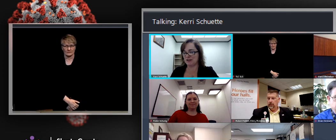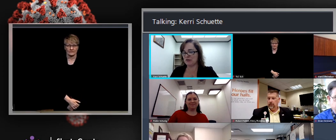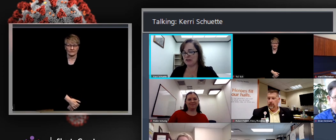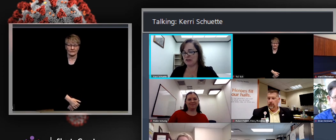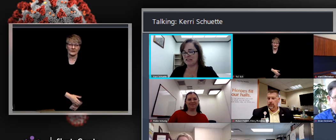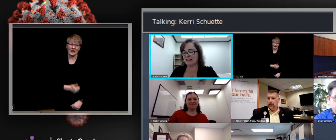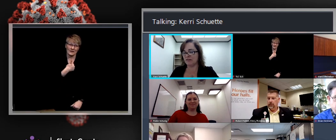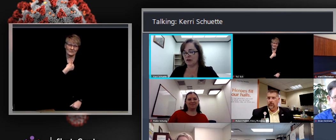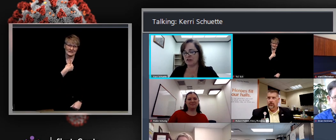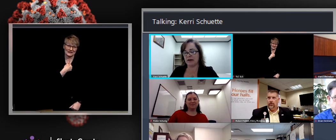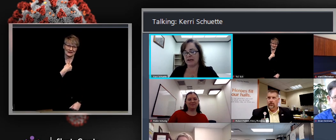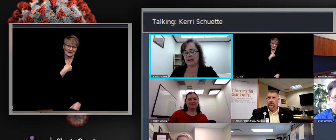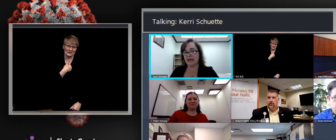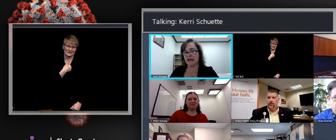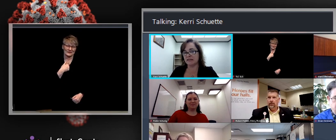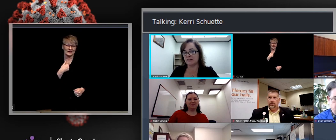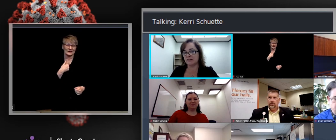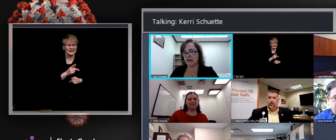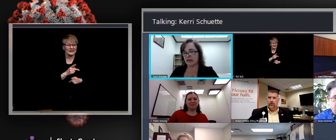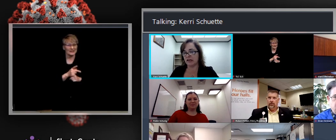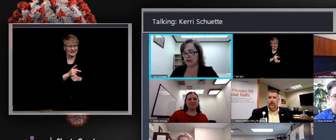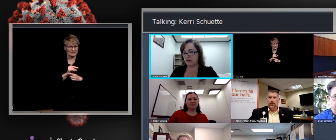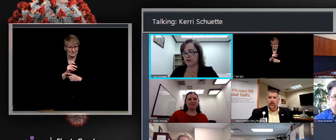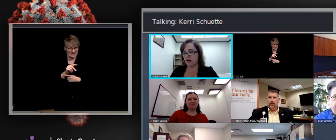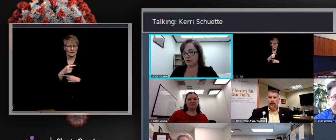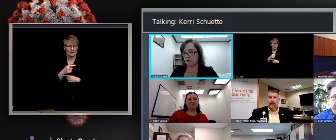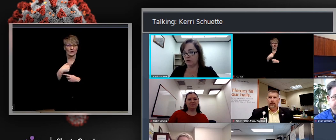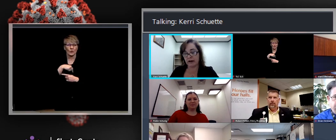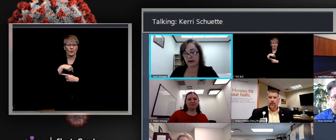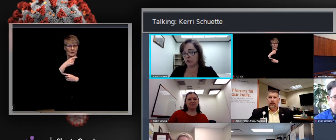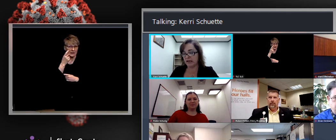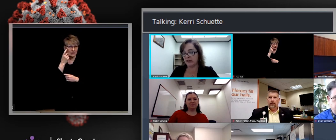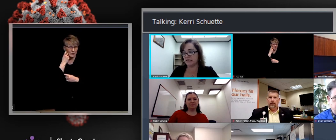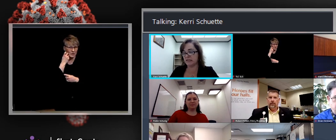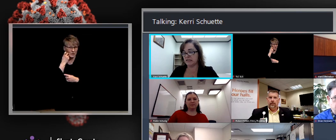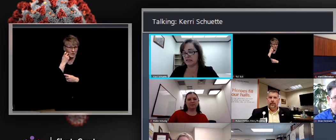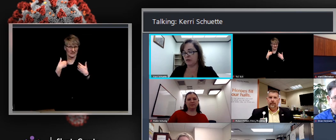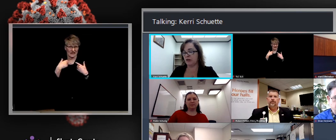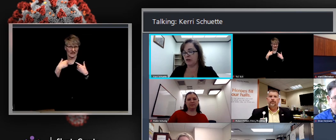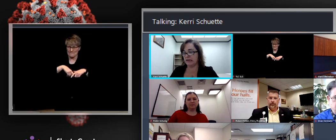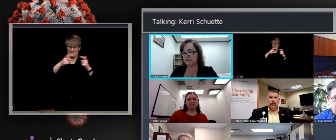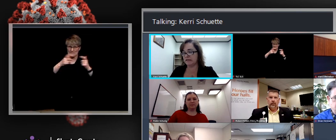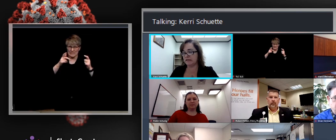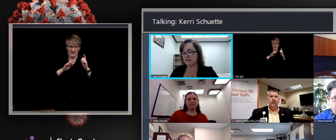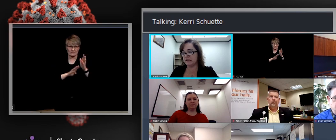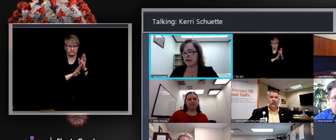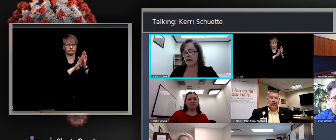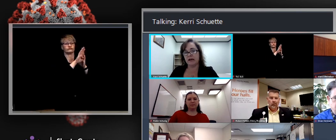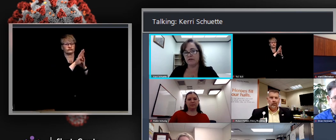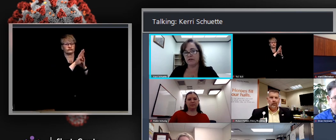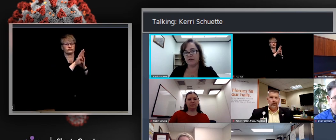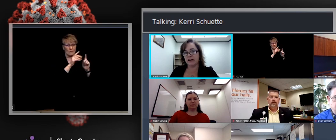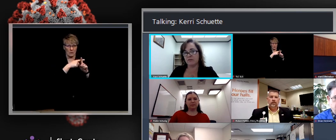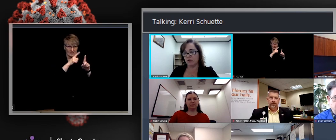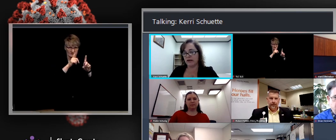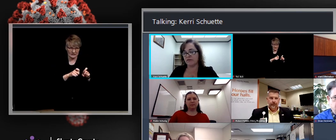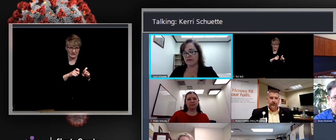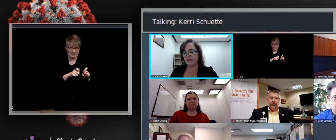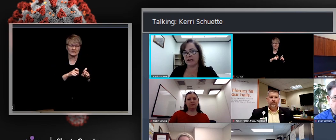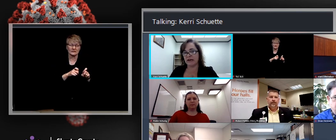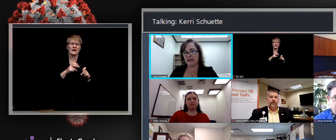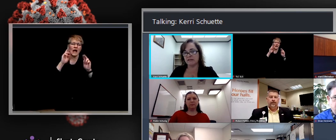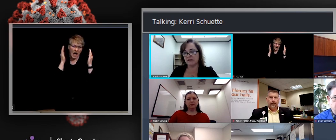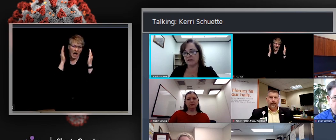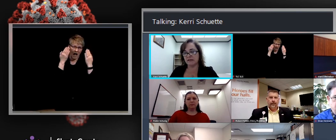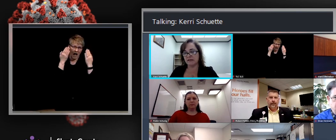would love to answer that question. We did have a large spike in cases starting in hollow at Halloween and continuing the holidays. And every time